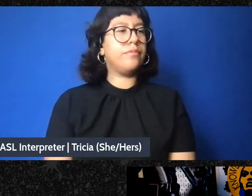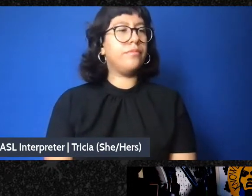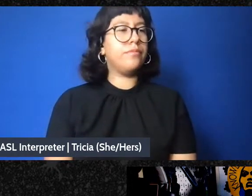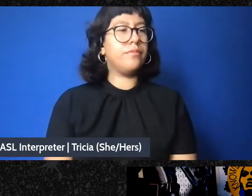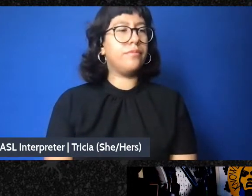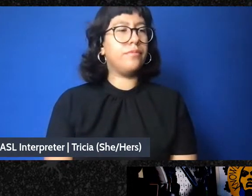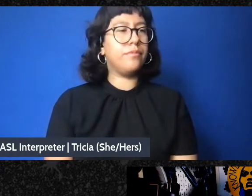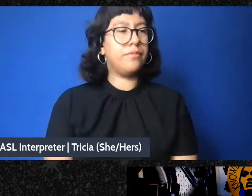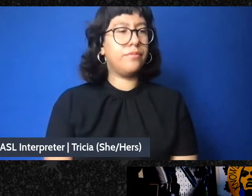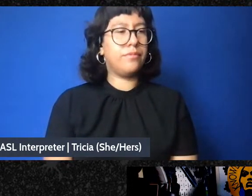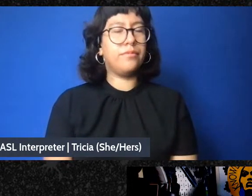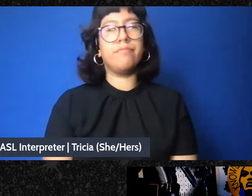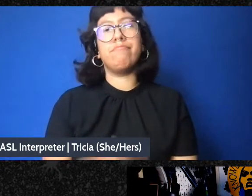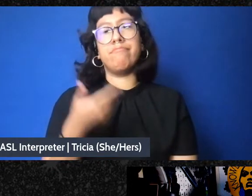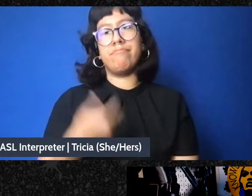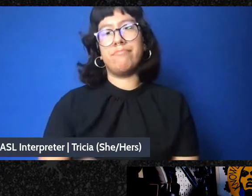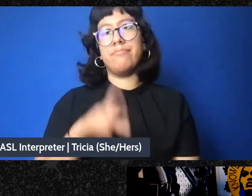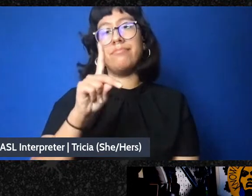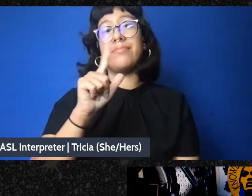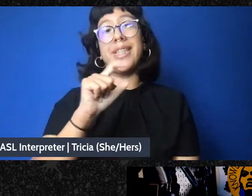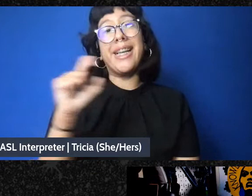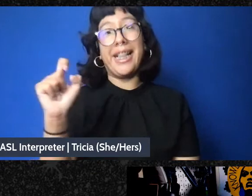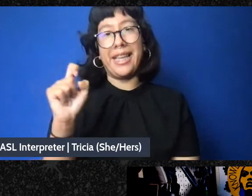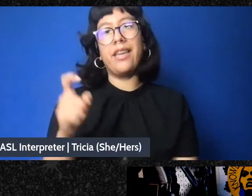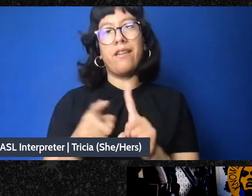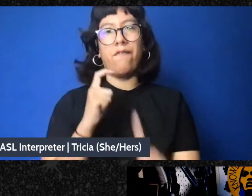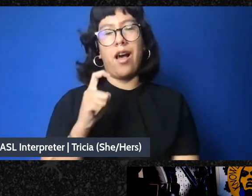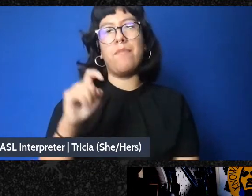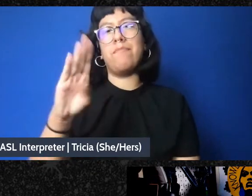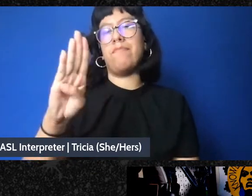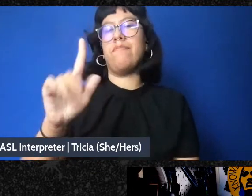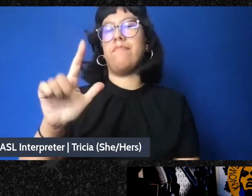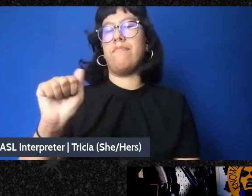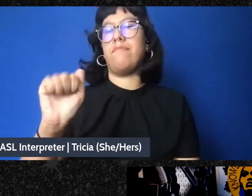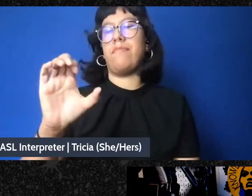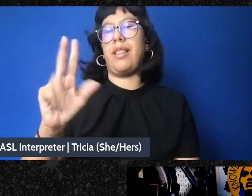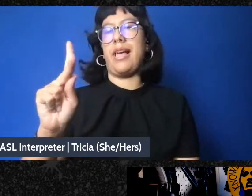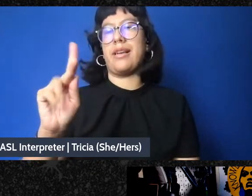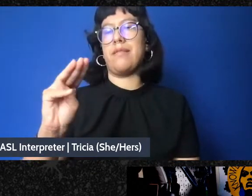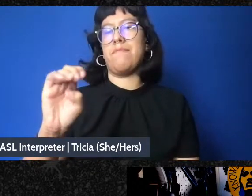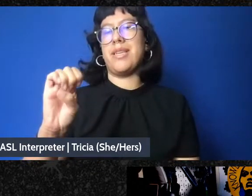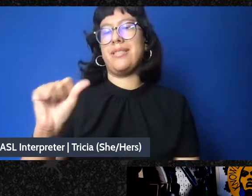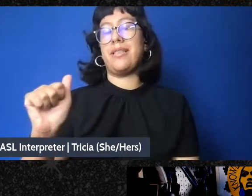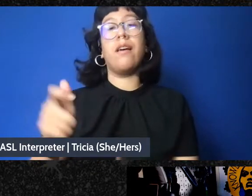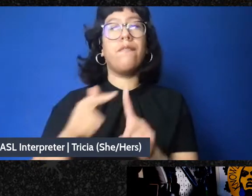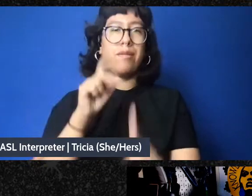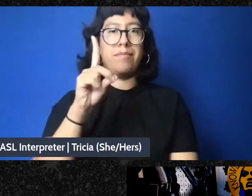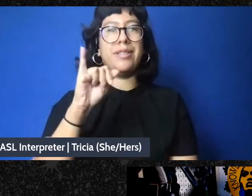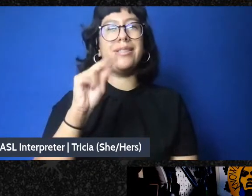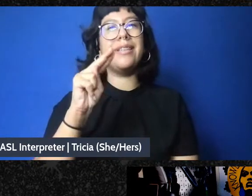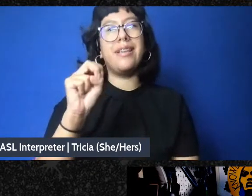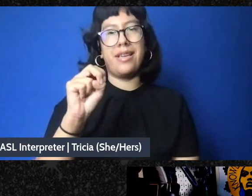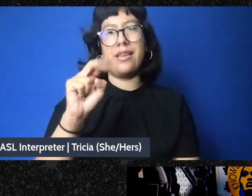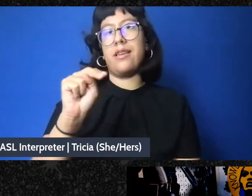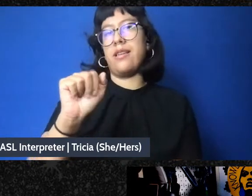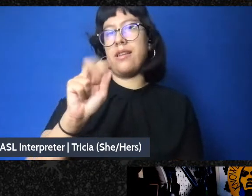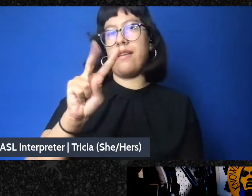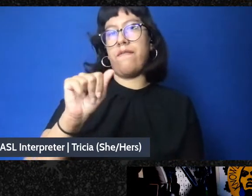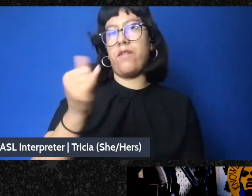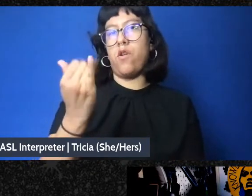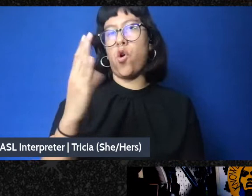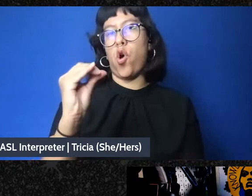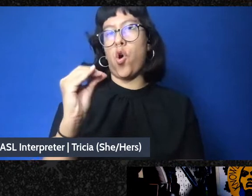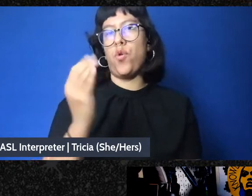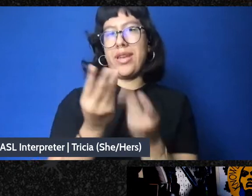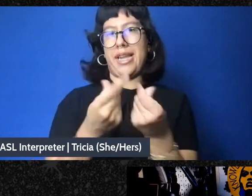My name is Klee. I'm originally from Black Mesa on the Dine or Navajo Nation. Currently, I reside in